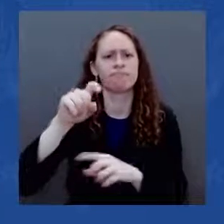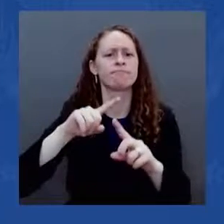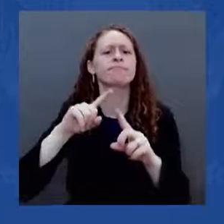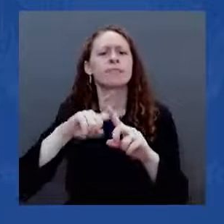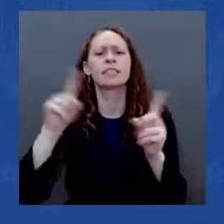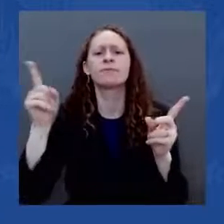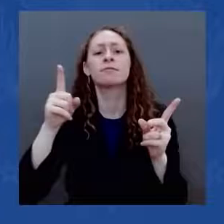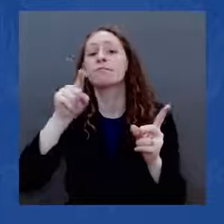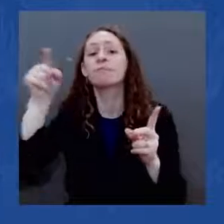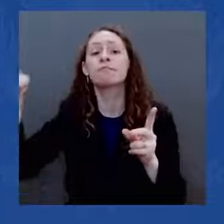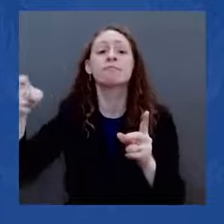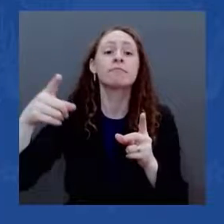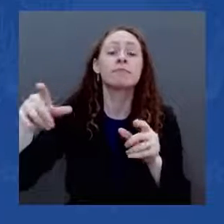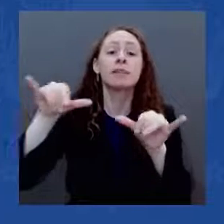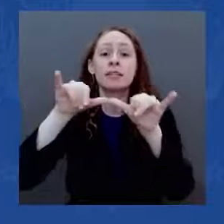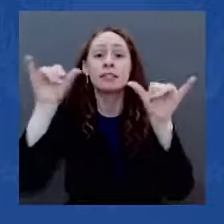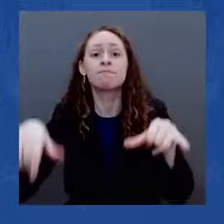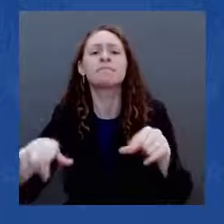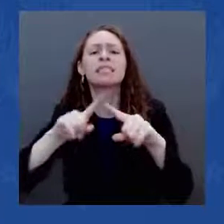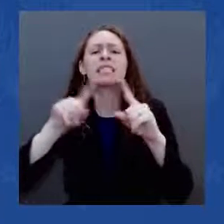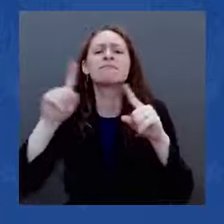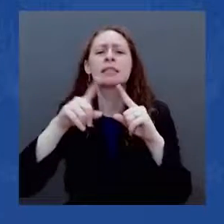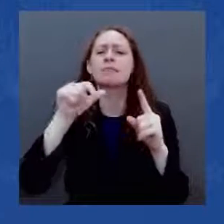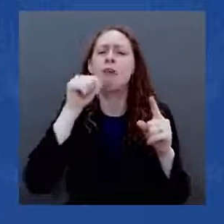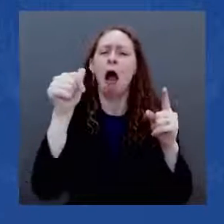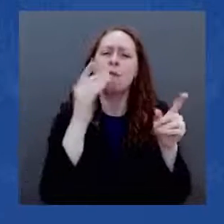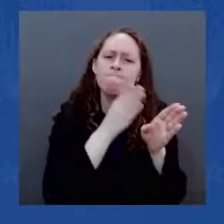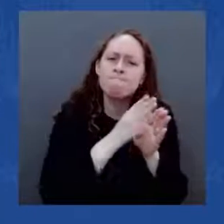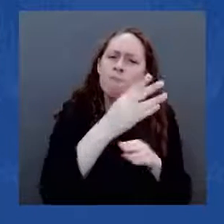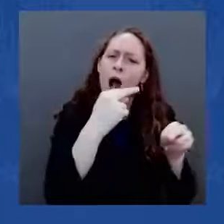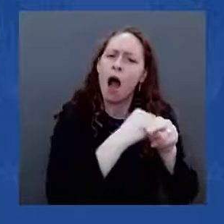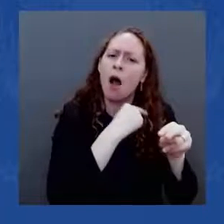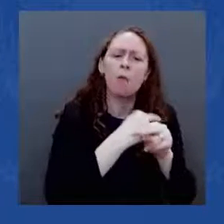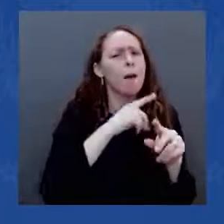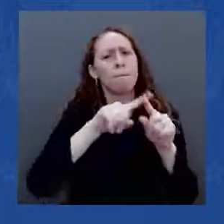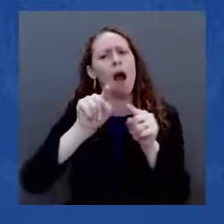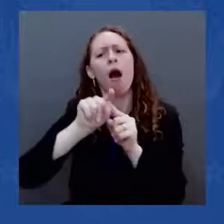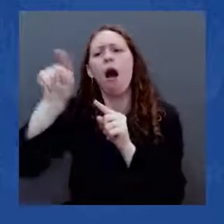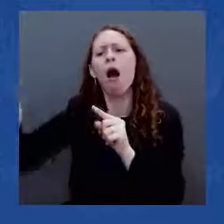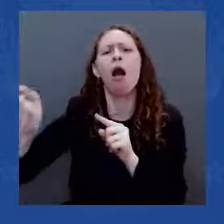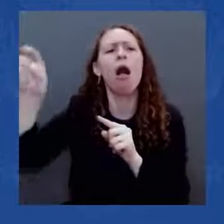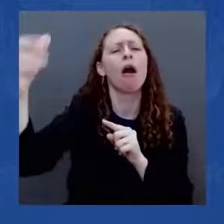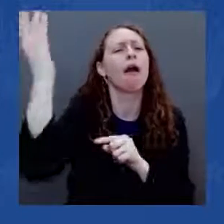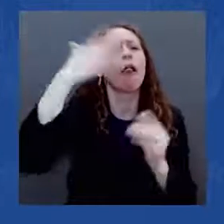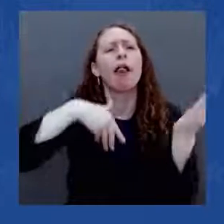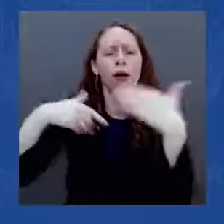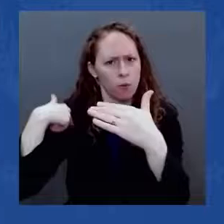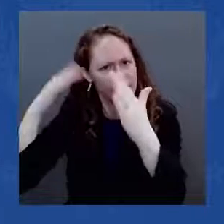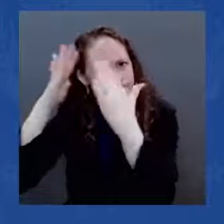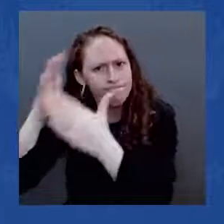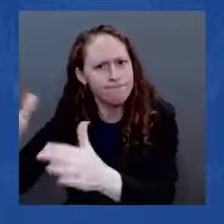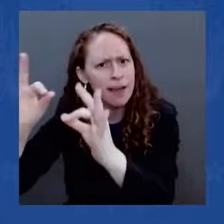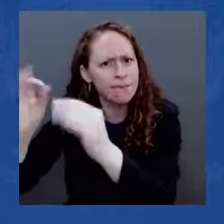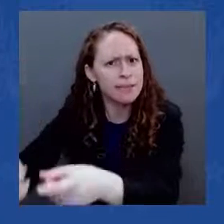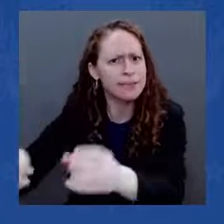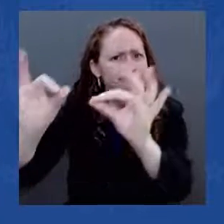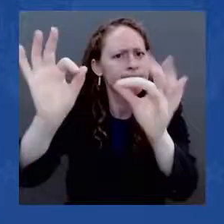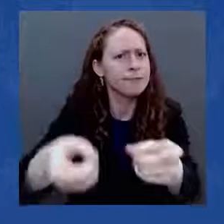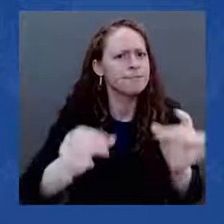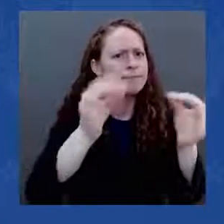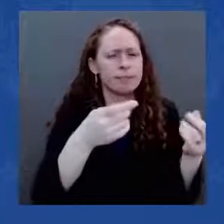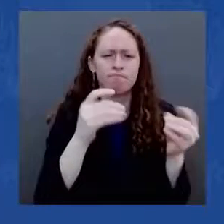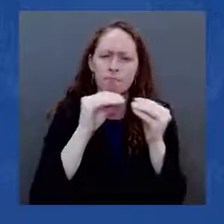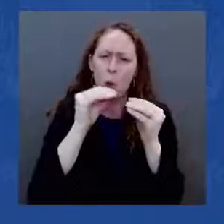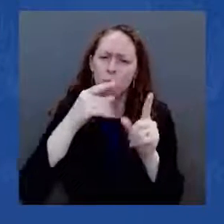bridges is often the responsibility of counties or towns whose budgets are stretched thin already, we decided to get rid of the